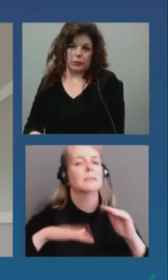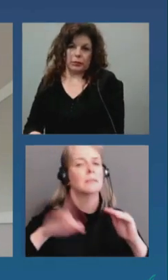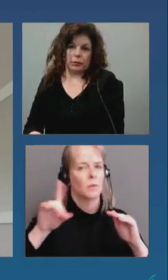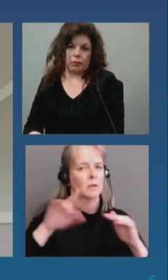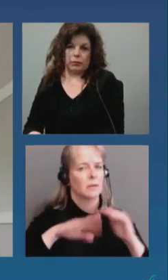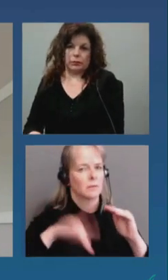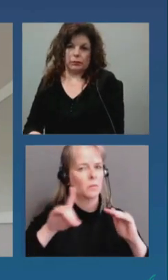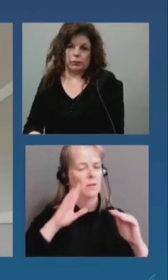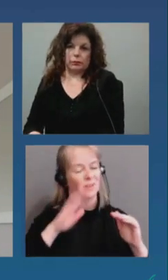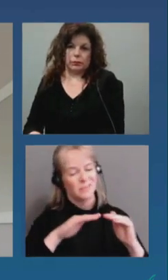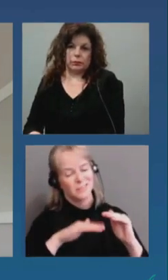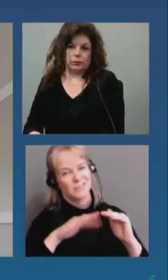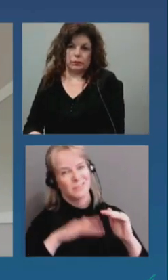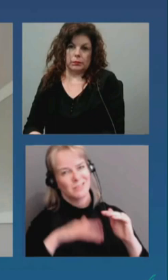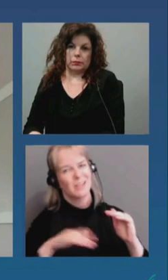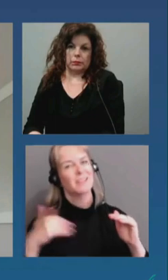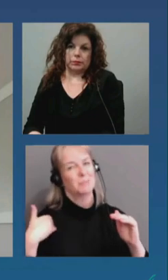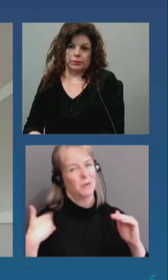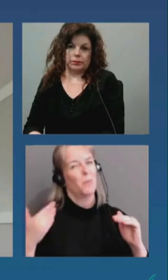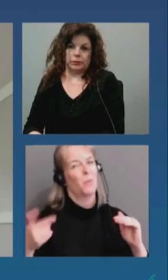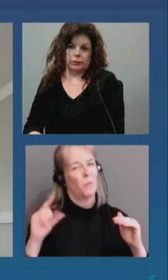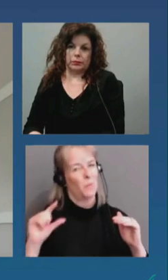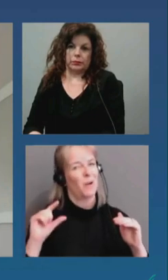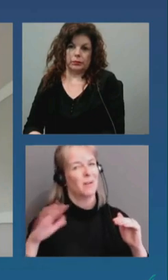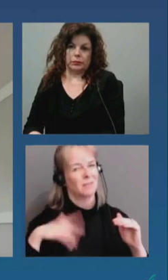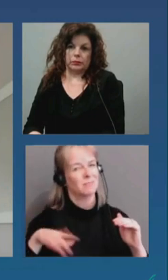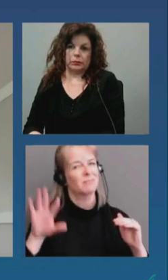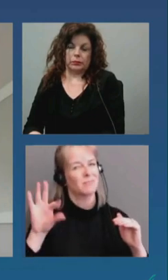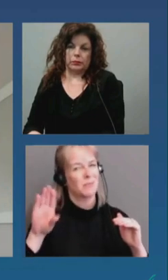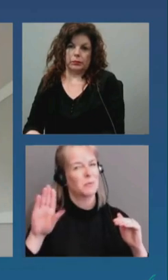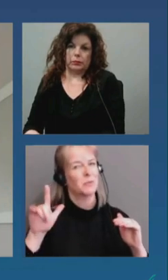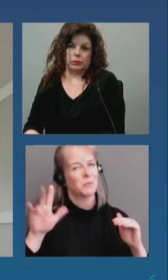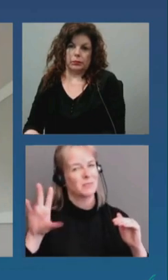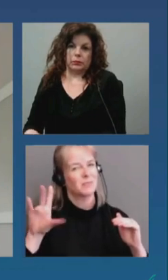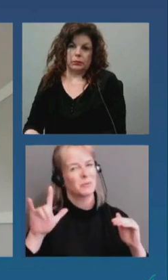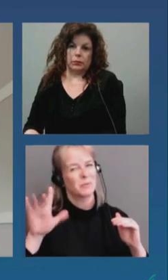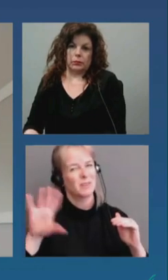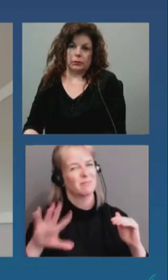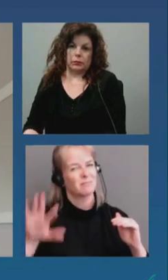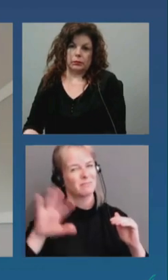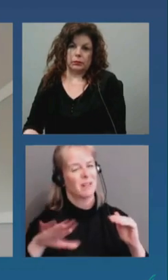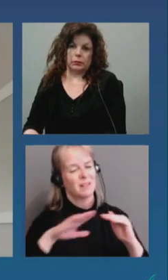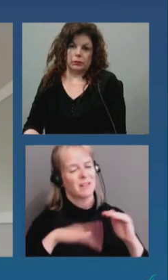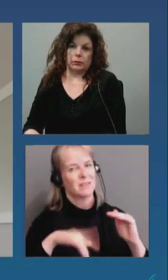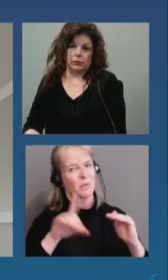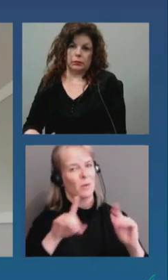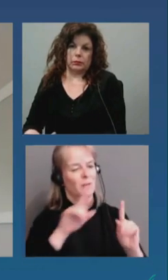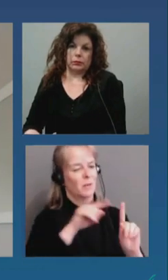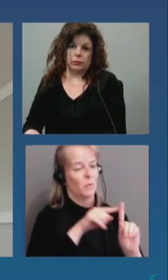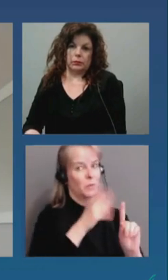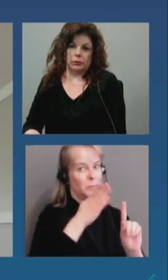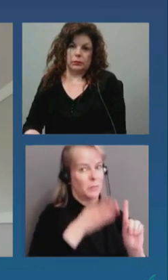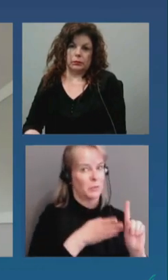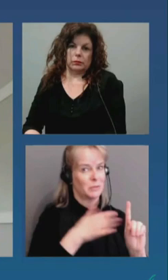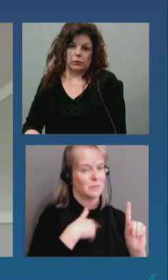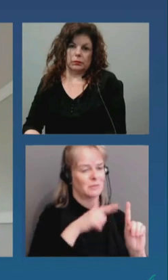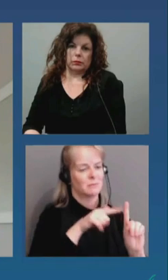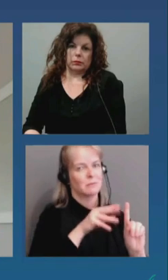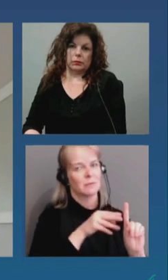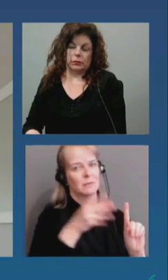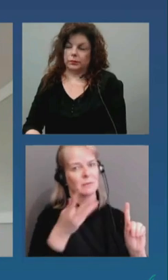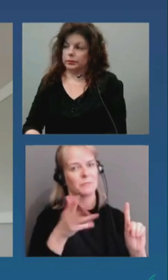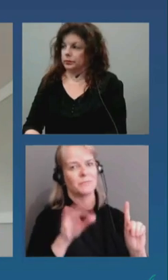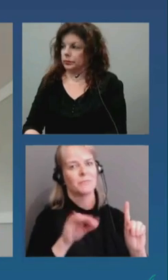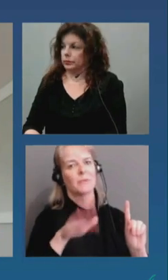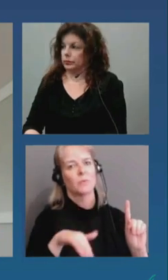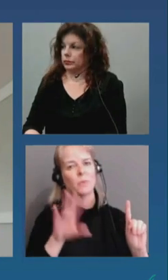So it's been it's been a little while. It's encouraging to see that. It's not a perfect measure because it is still